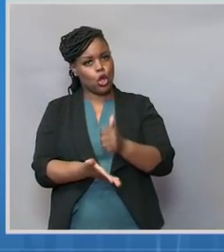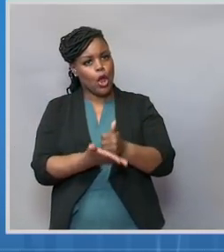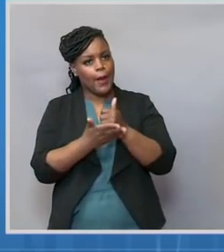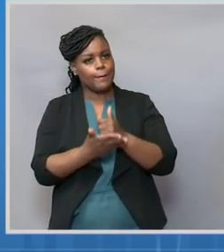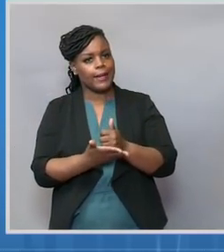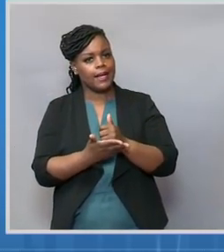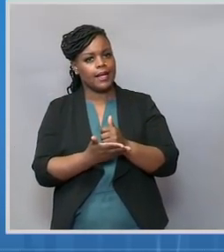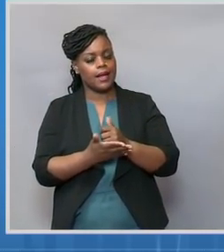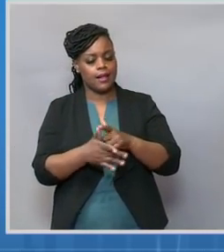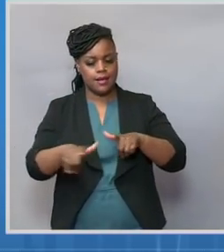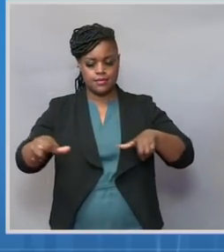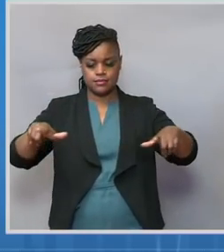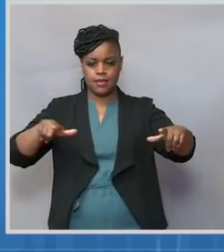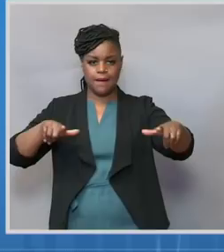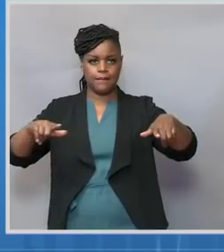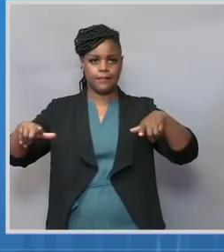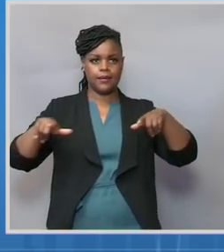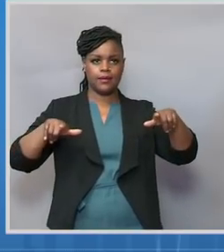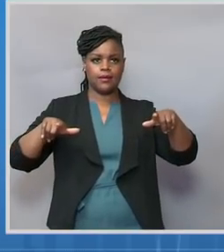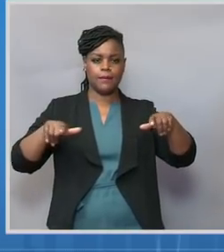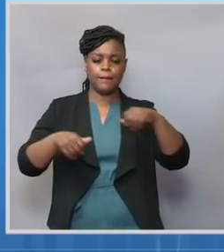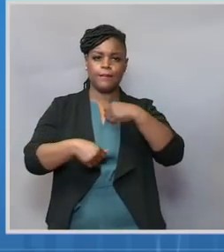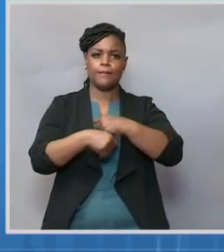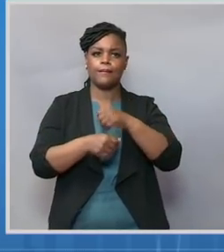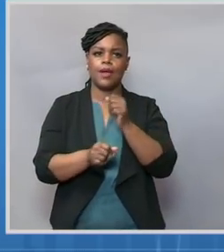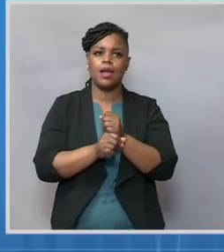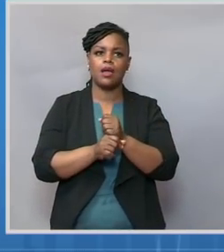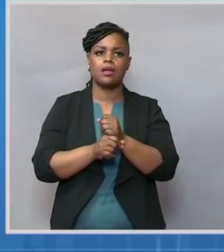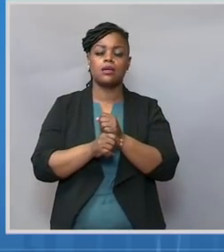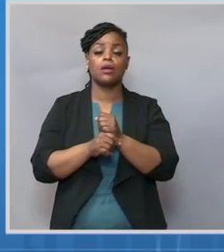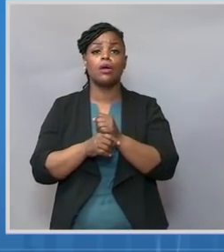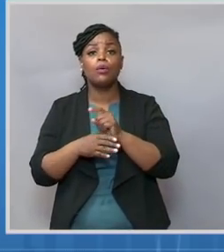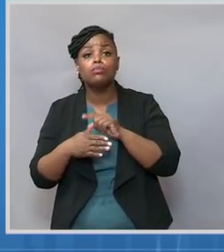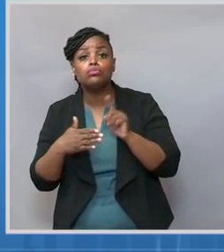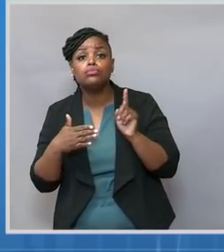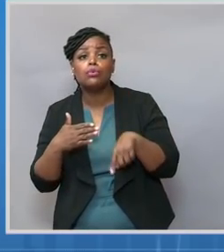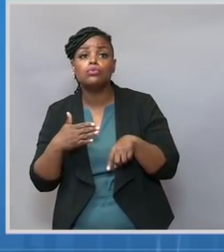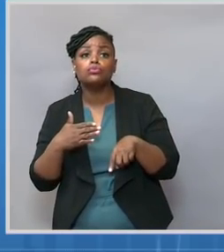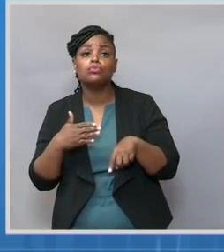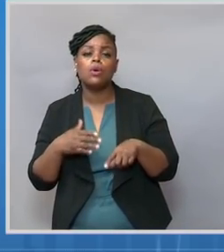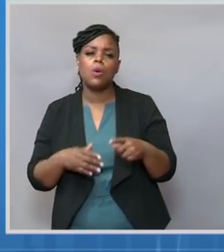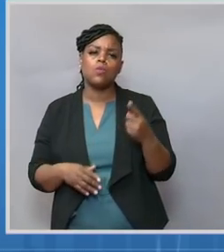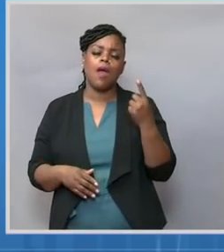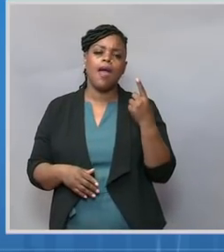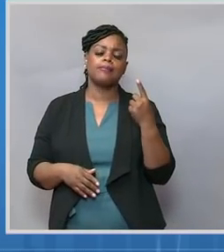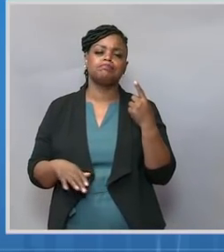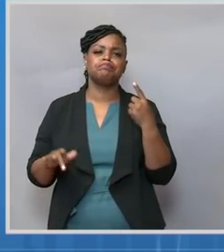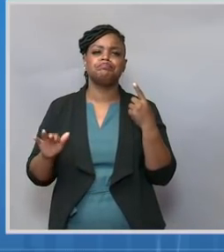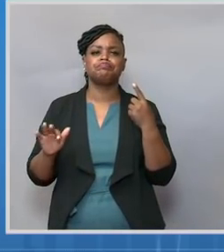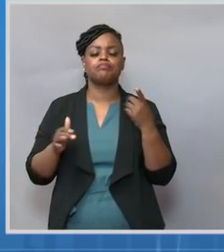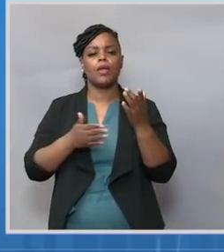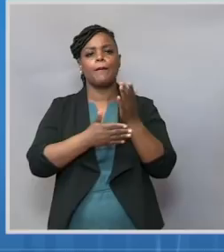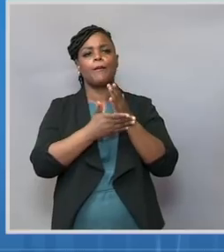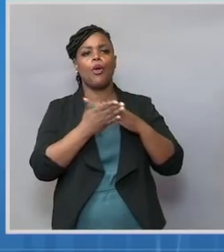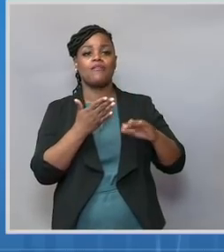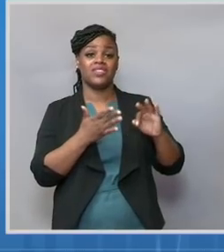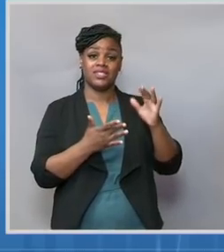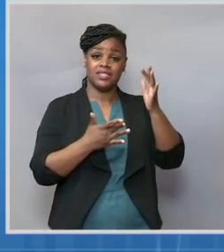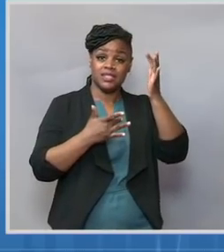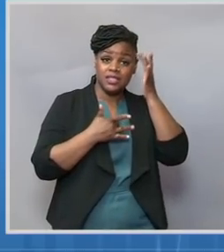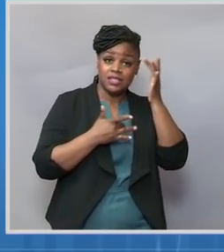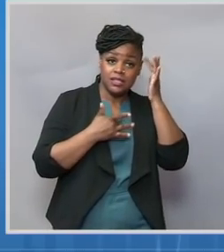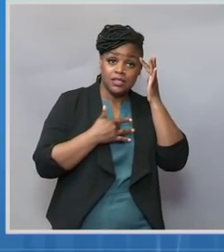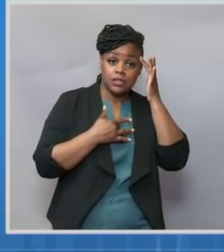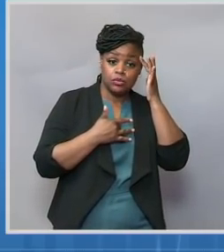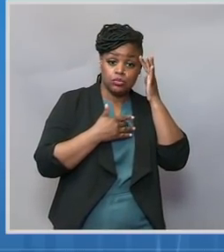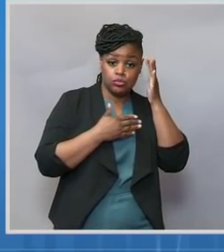was that the results from one stage of disease should not be extrapolated between disease